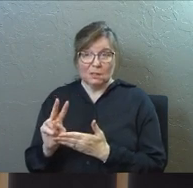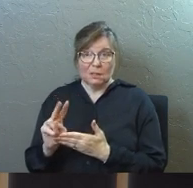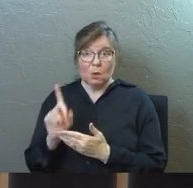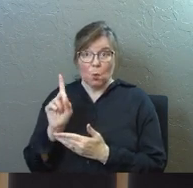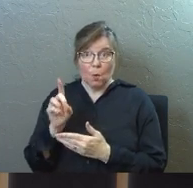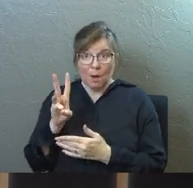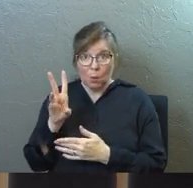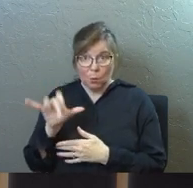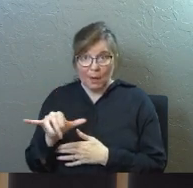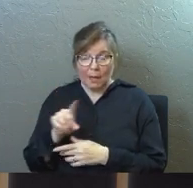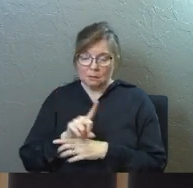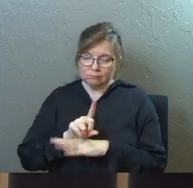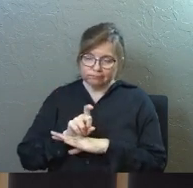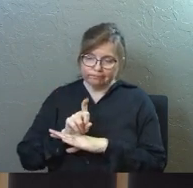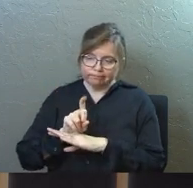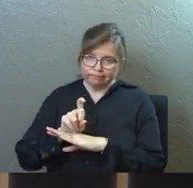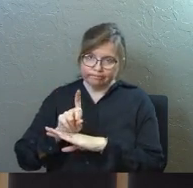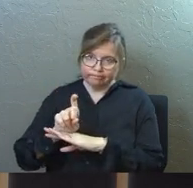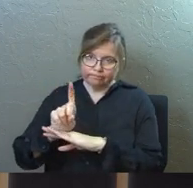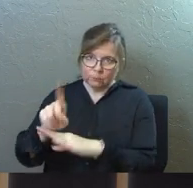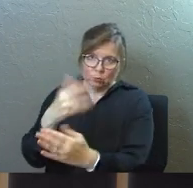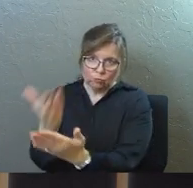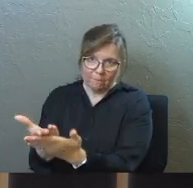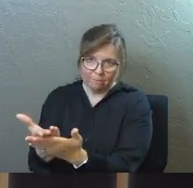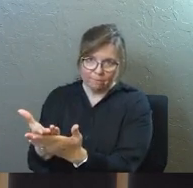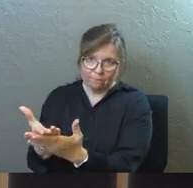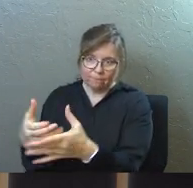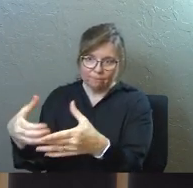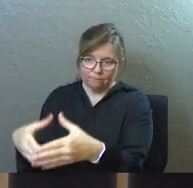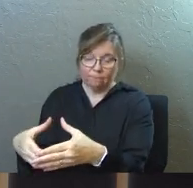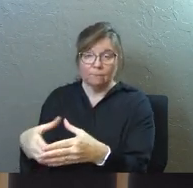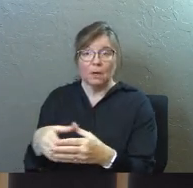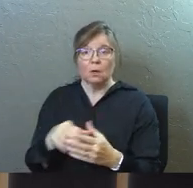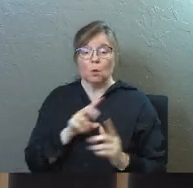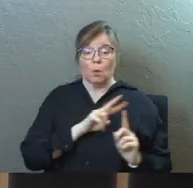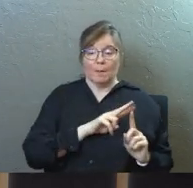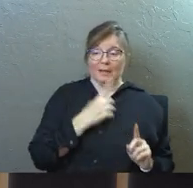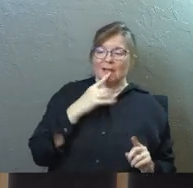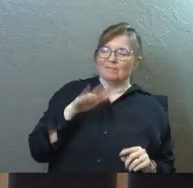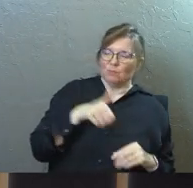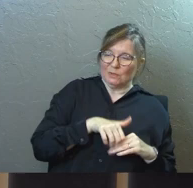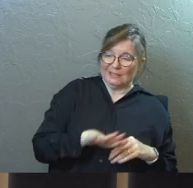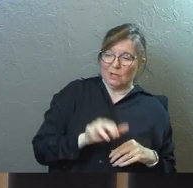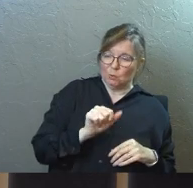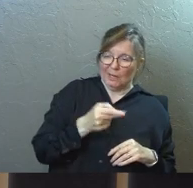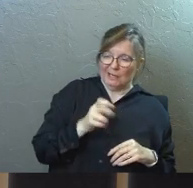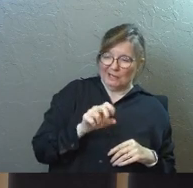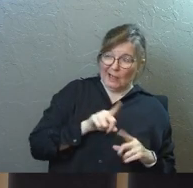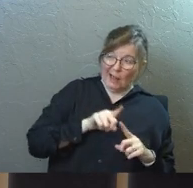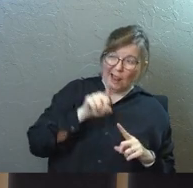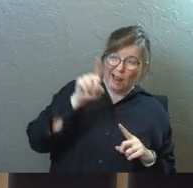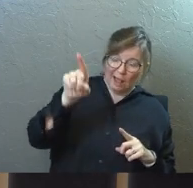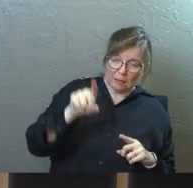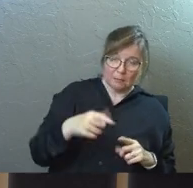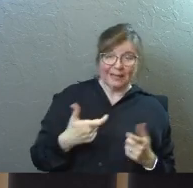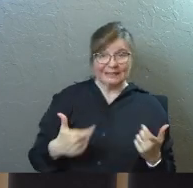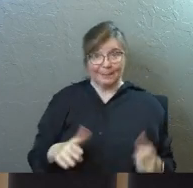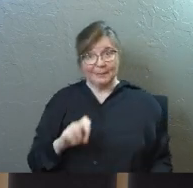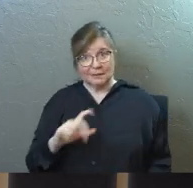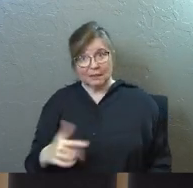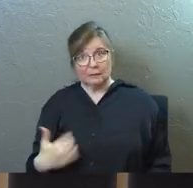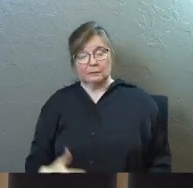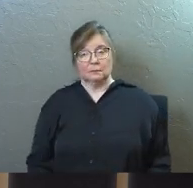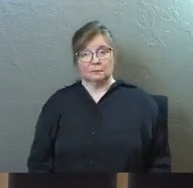one way to get there, so when the apostles look at him and say, we're sending you to Antioch, that's sort of a big deal, amen,